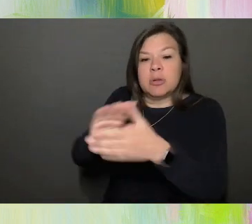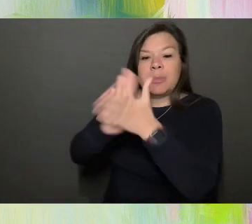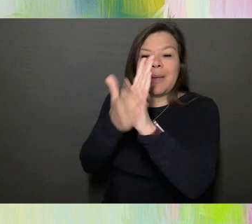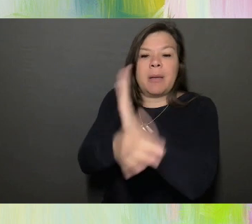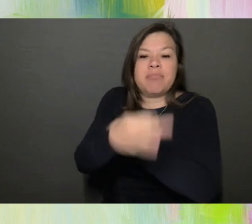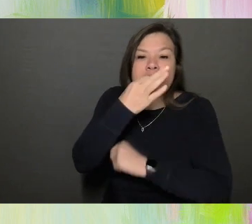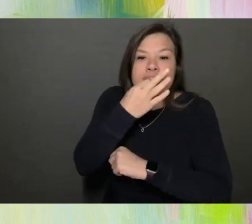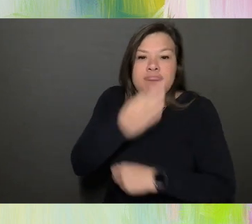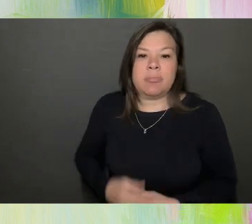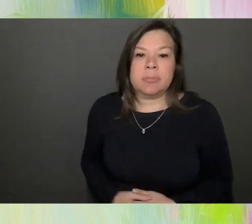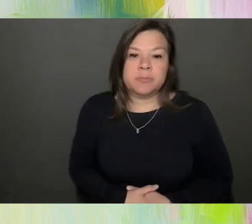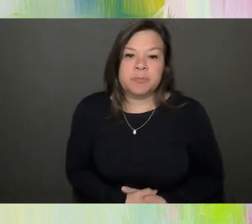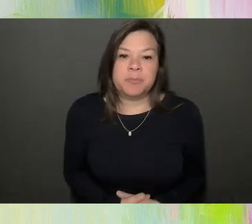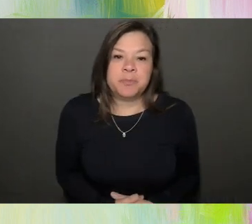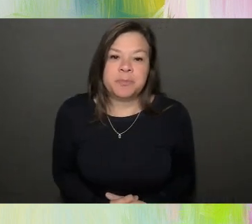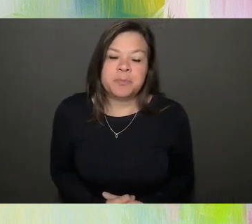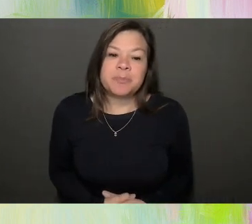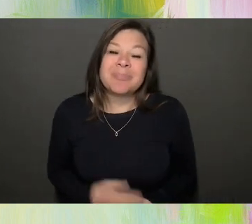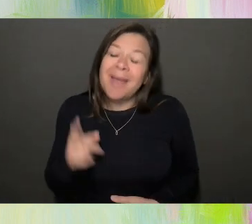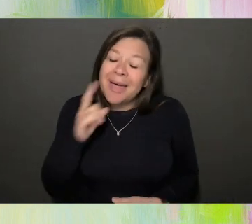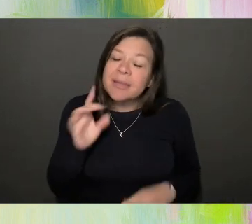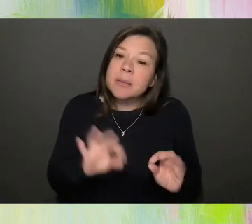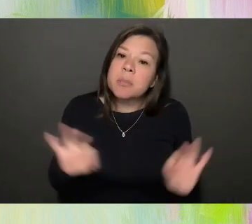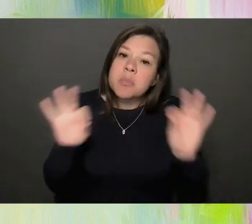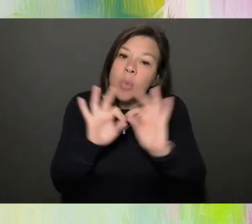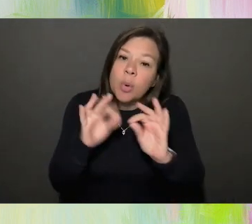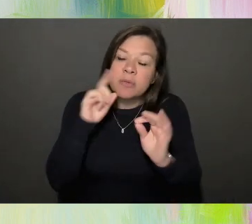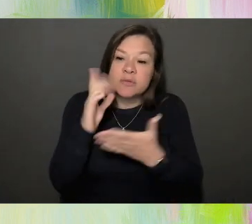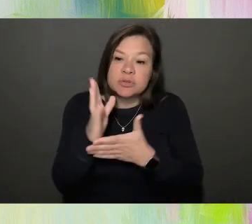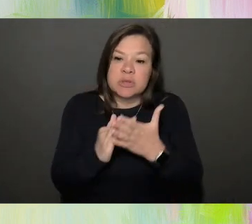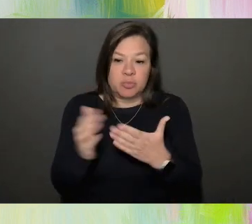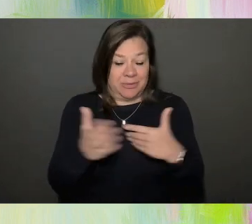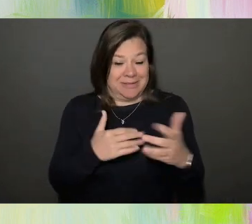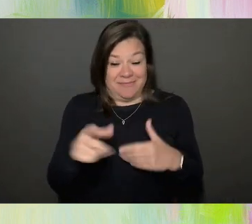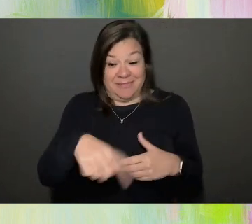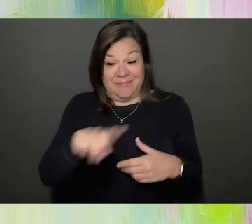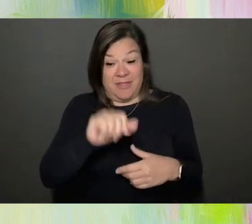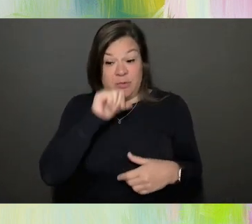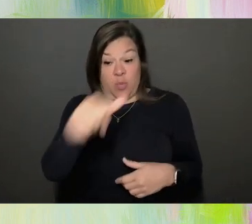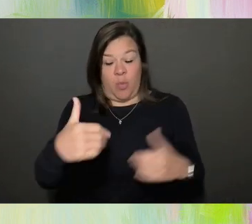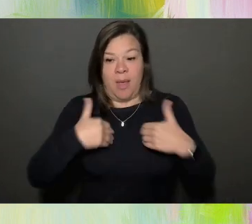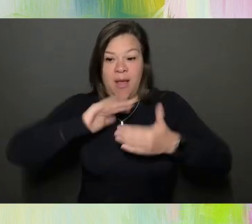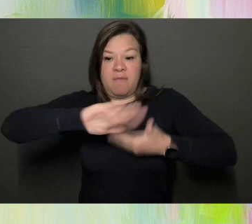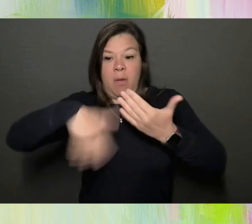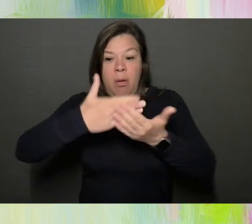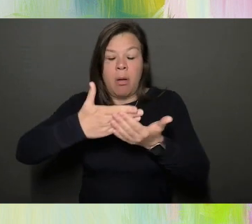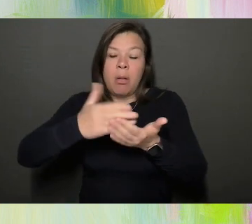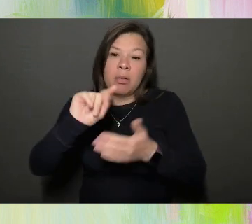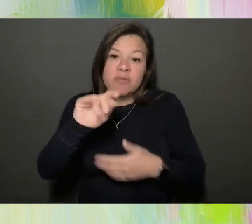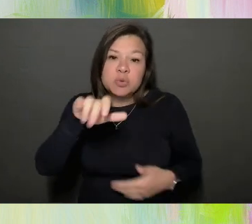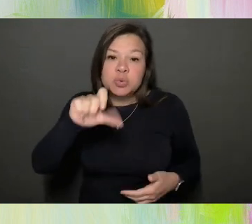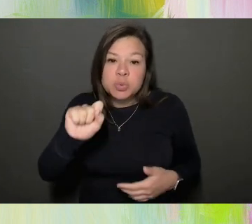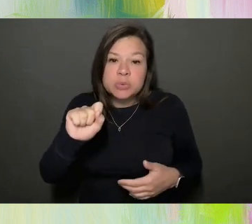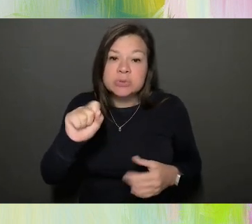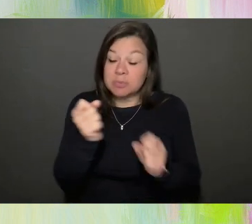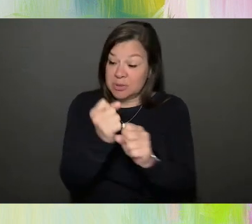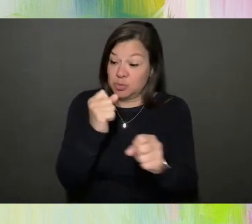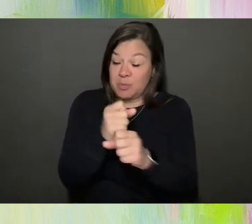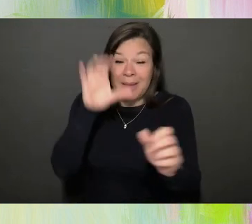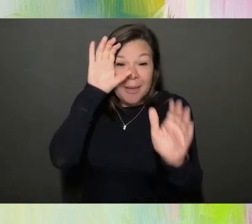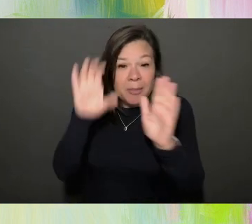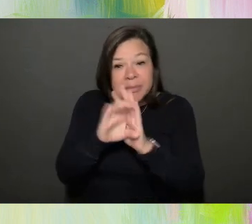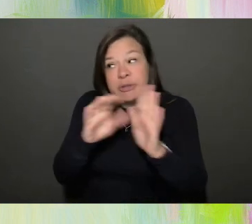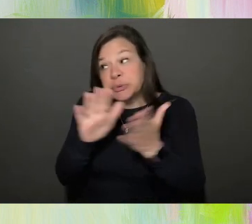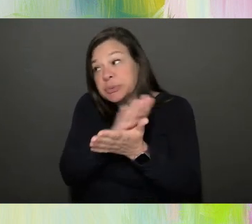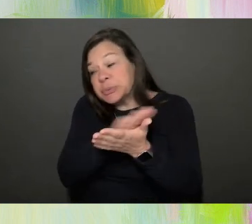And I think it's really important for someone, even if they don't have all of the tools in making a photo look really nice or have the